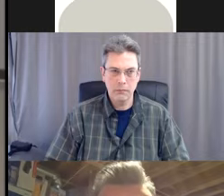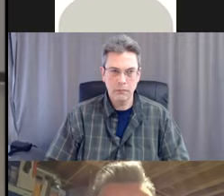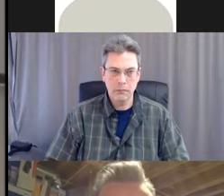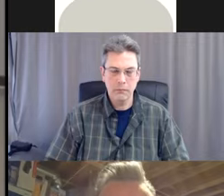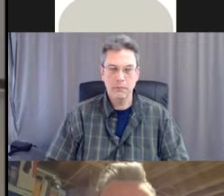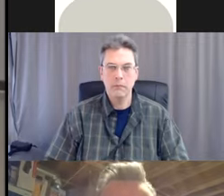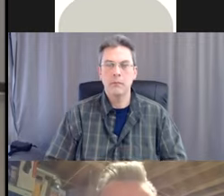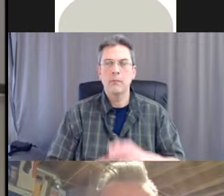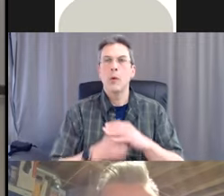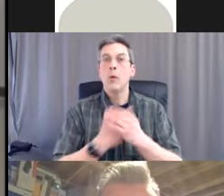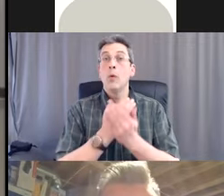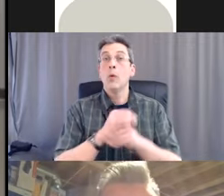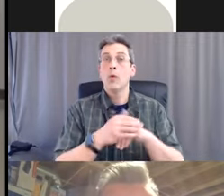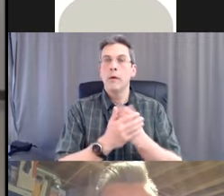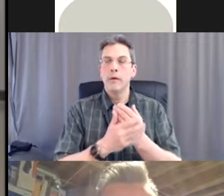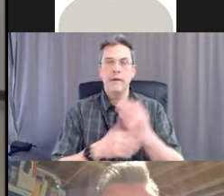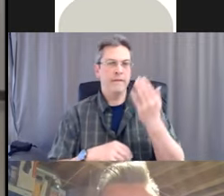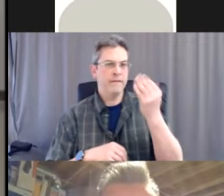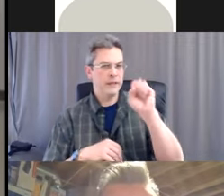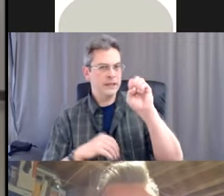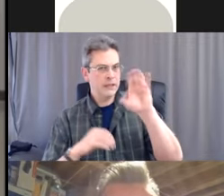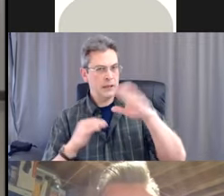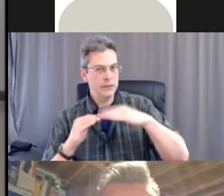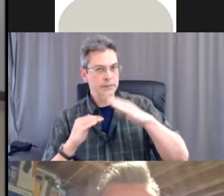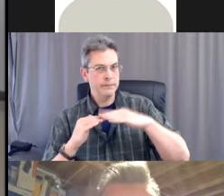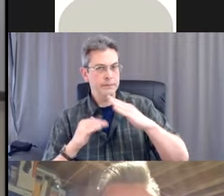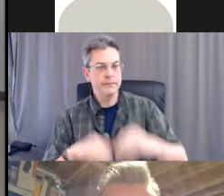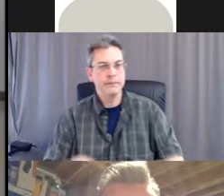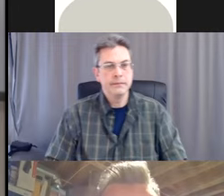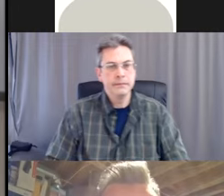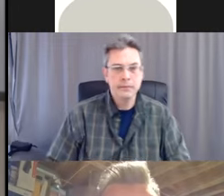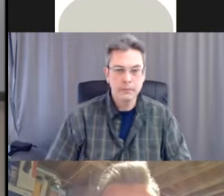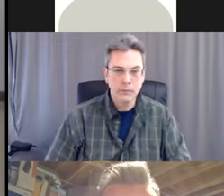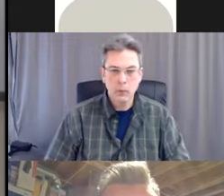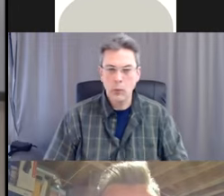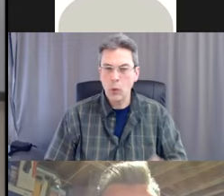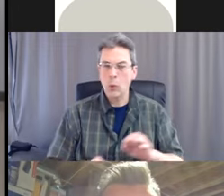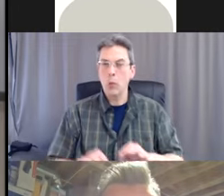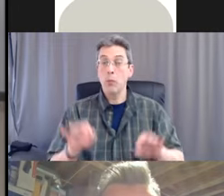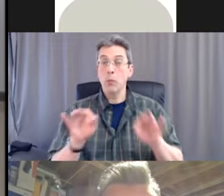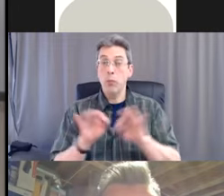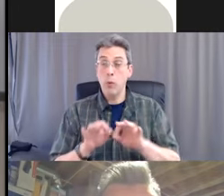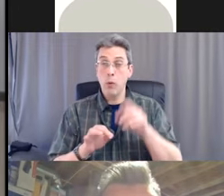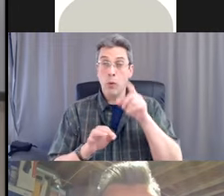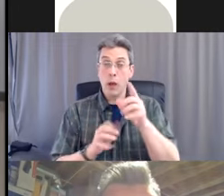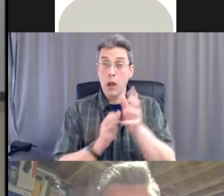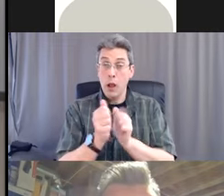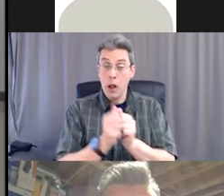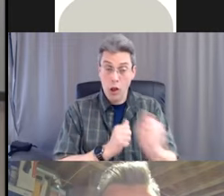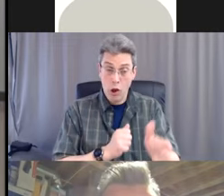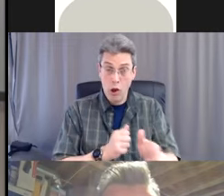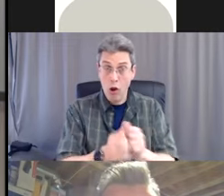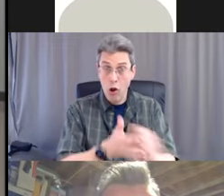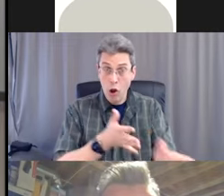Perform hand hygiene for 15 seconds. It is important to clean your hands after removing